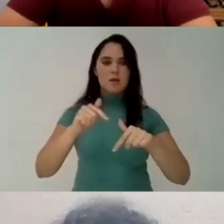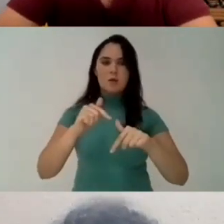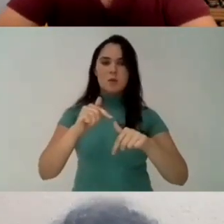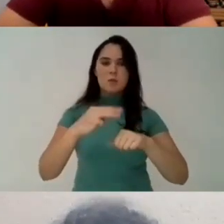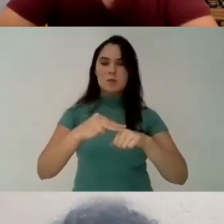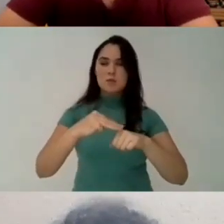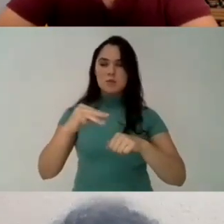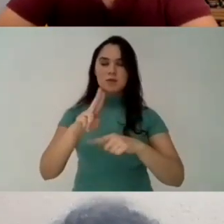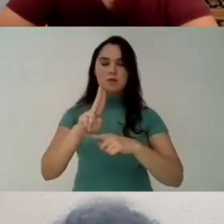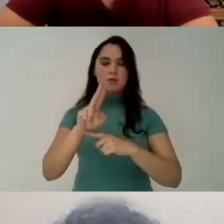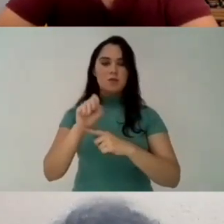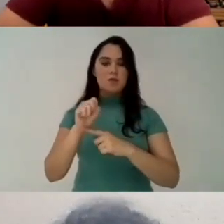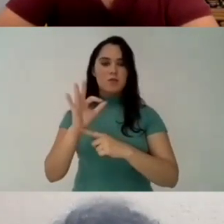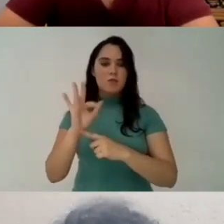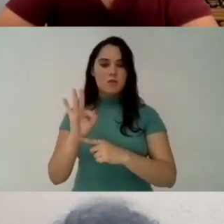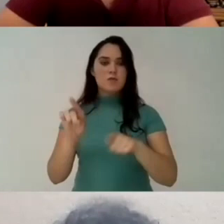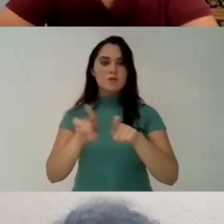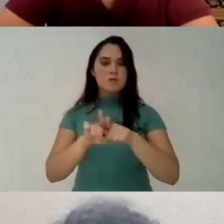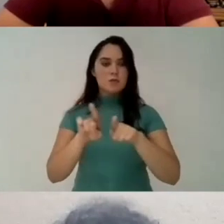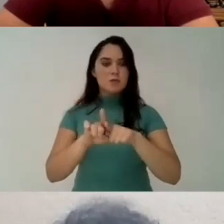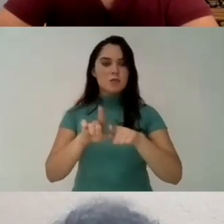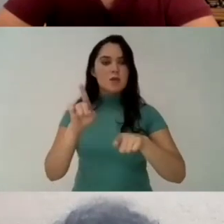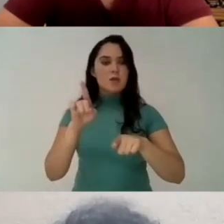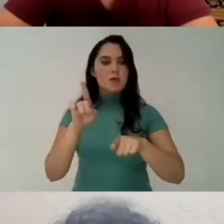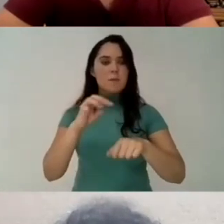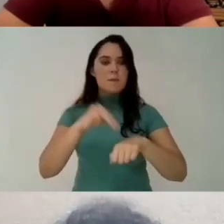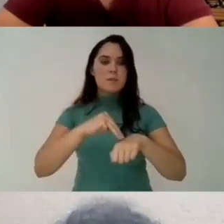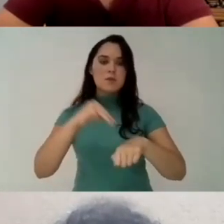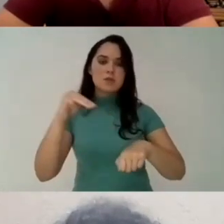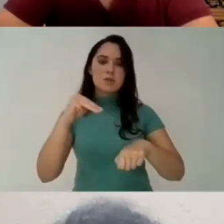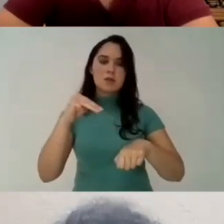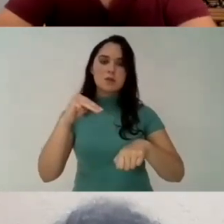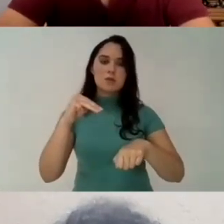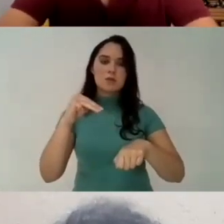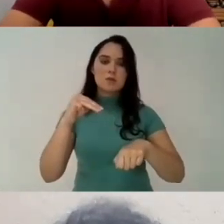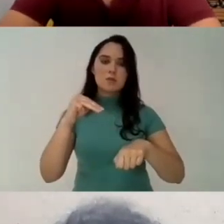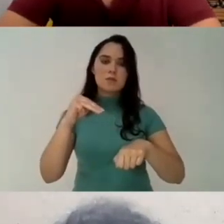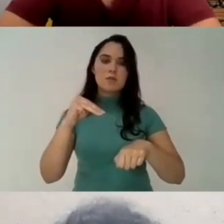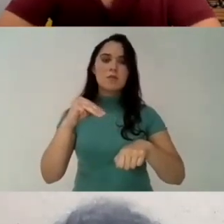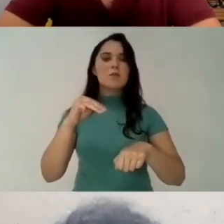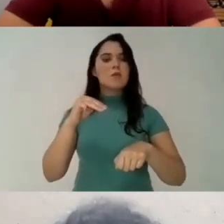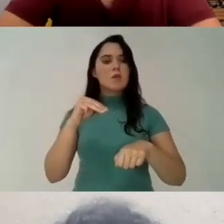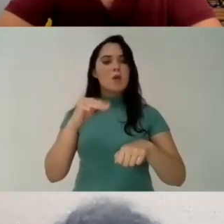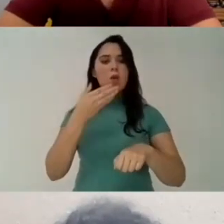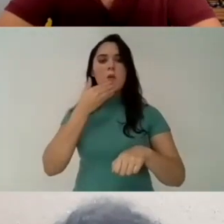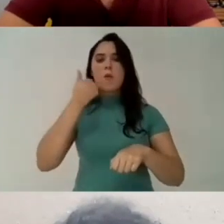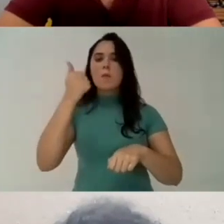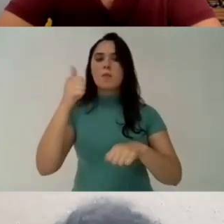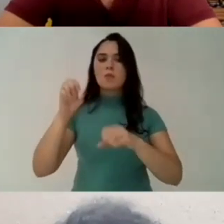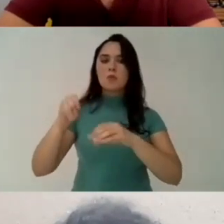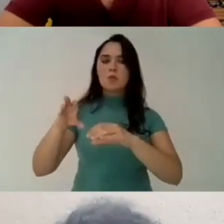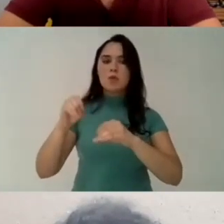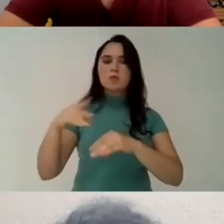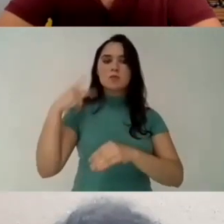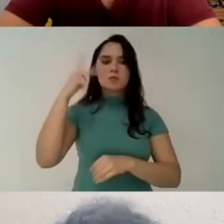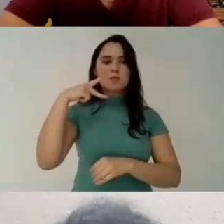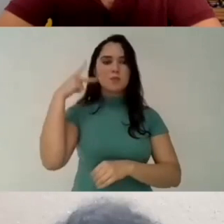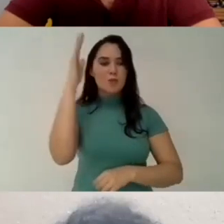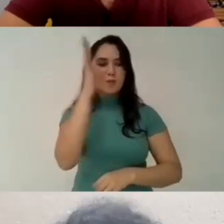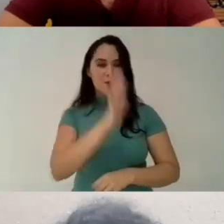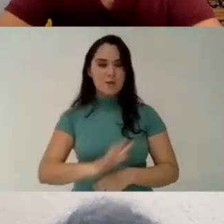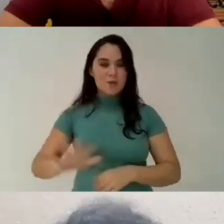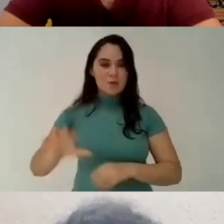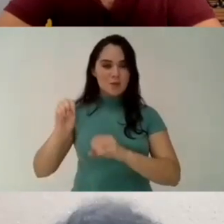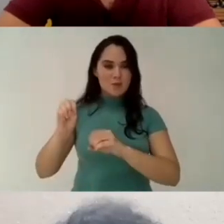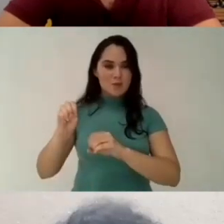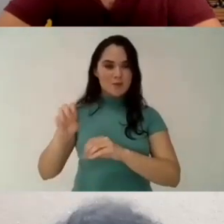study and I am part of the organizing committee of Brazil UK Forum 2021 I